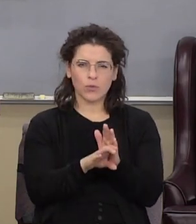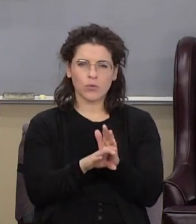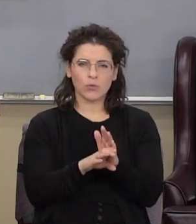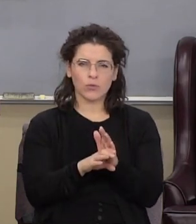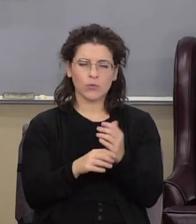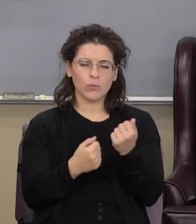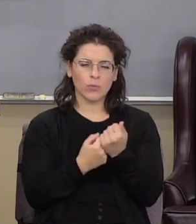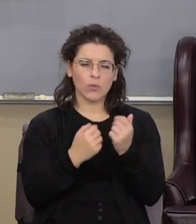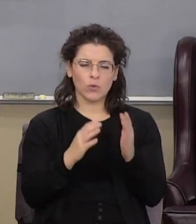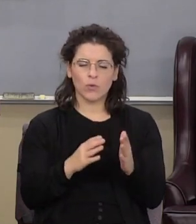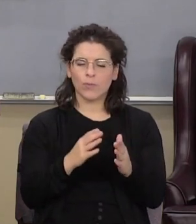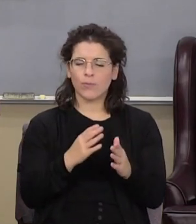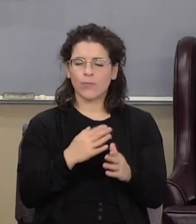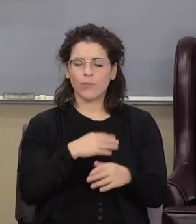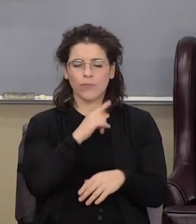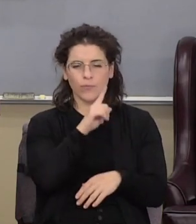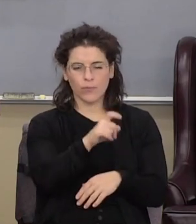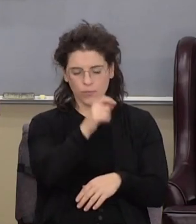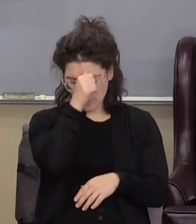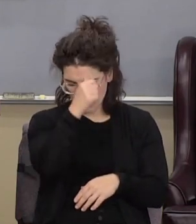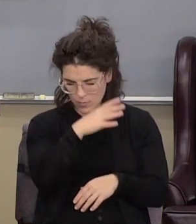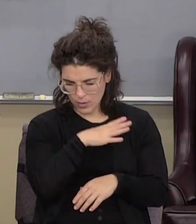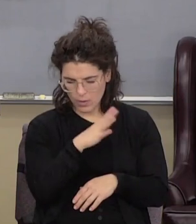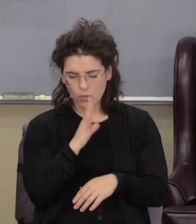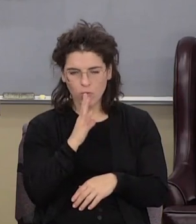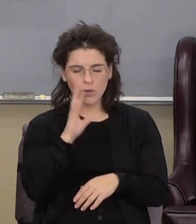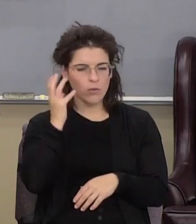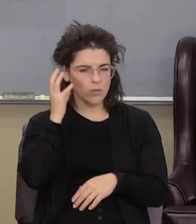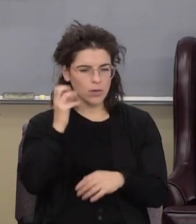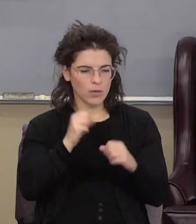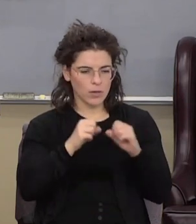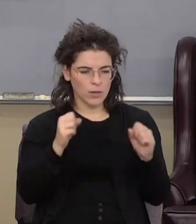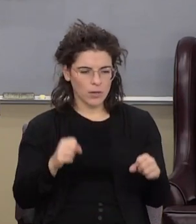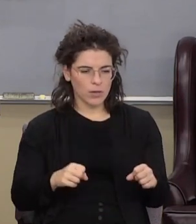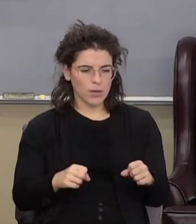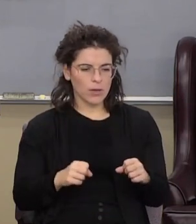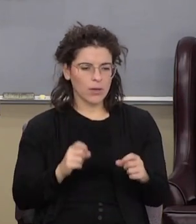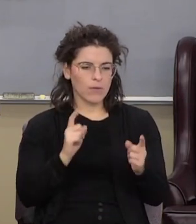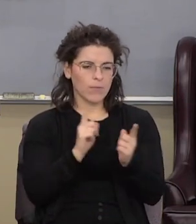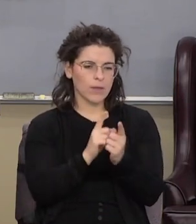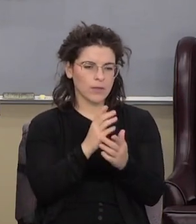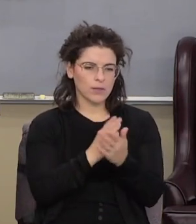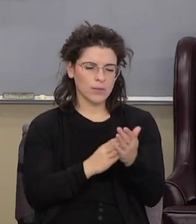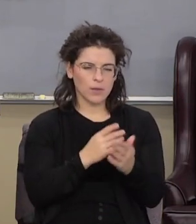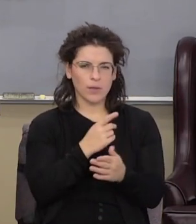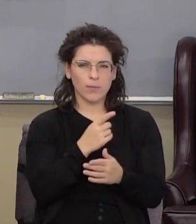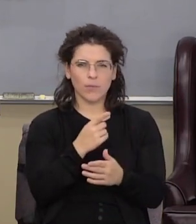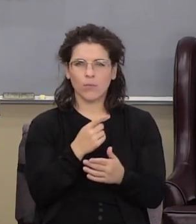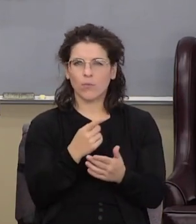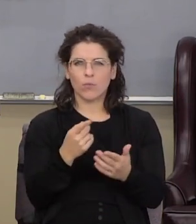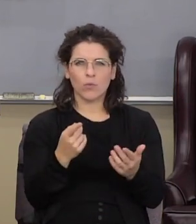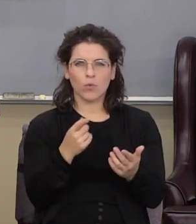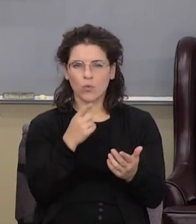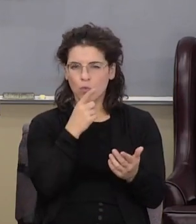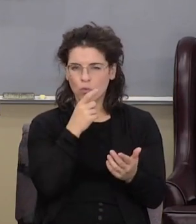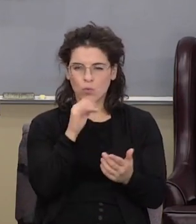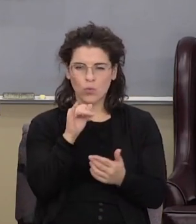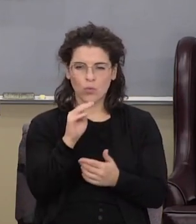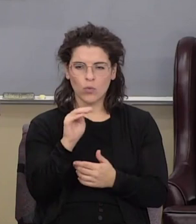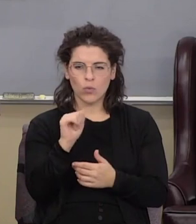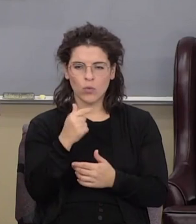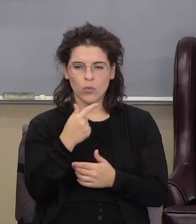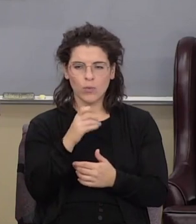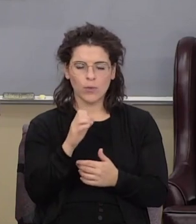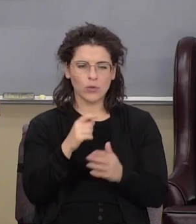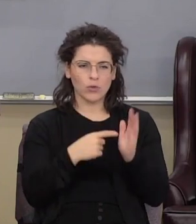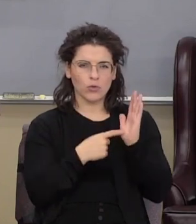my question I asked the guy I asked the guy I asked I'm meeting with some of them I said I said whose image are you bearing